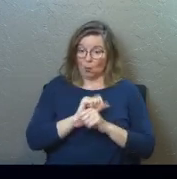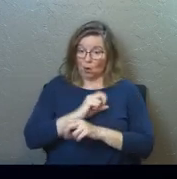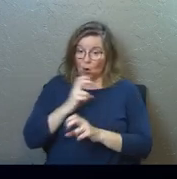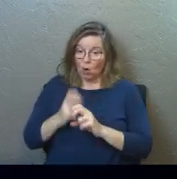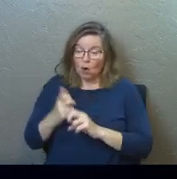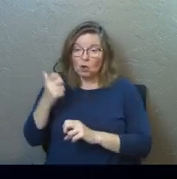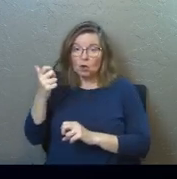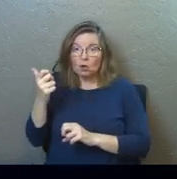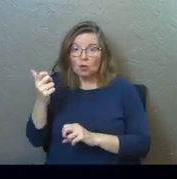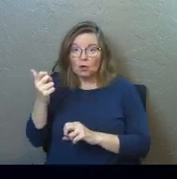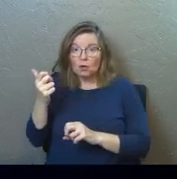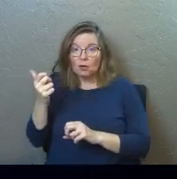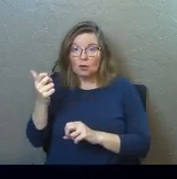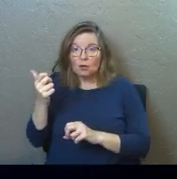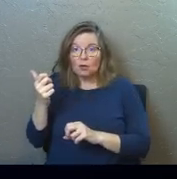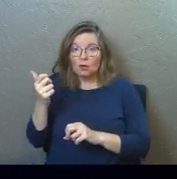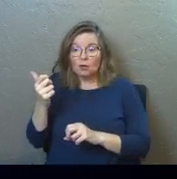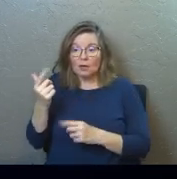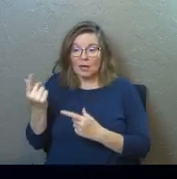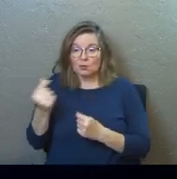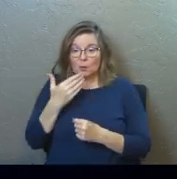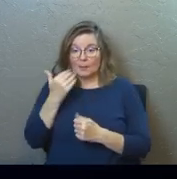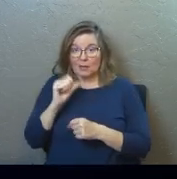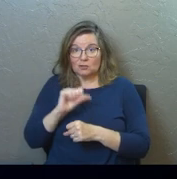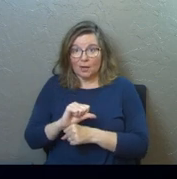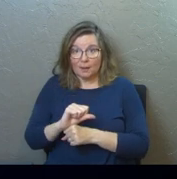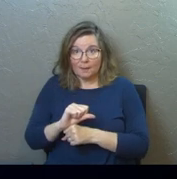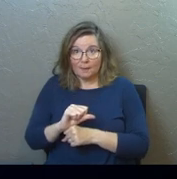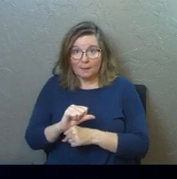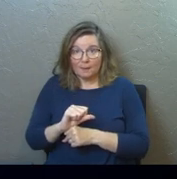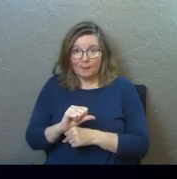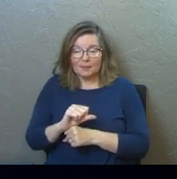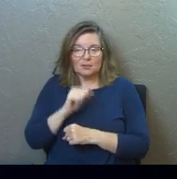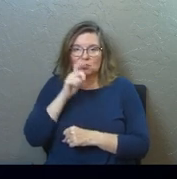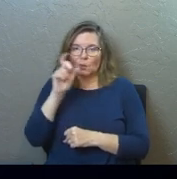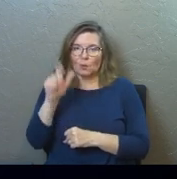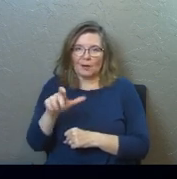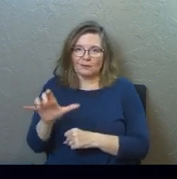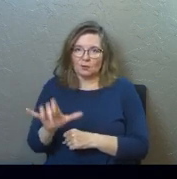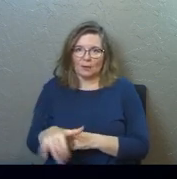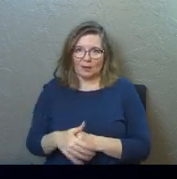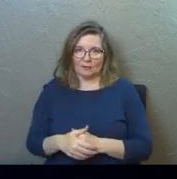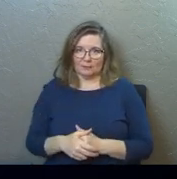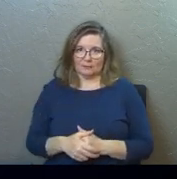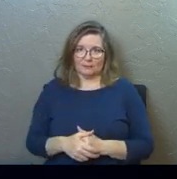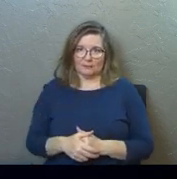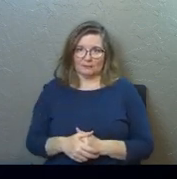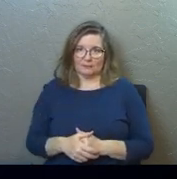work harder and do a better job, don't have to do that.